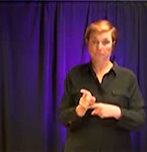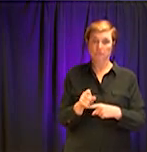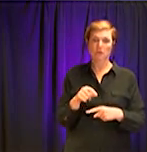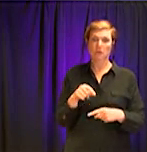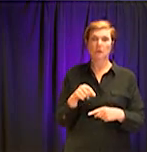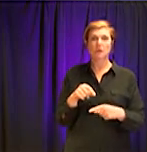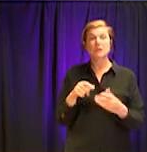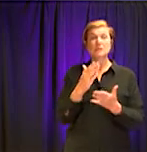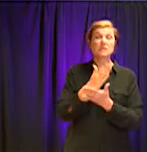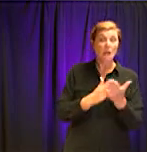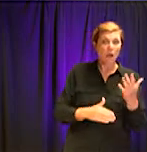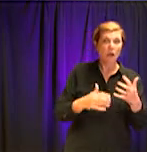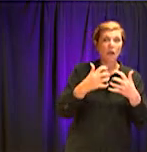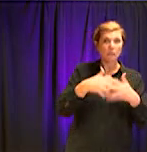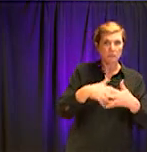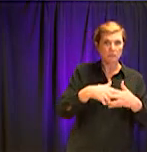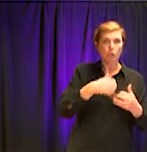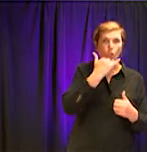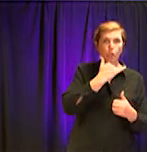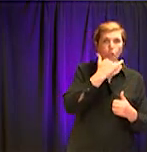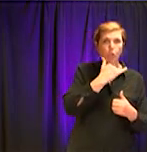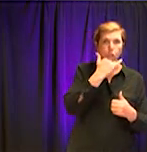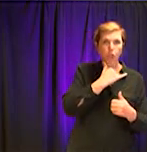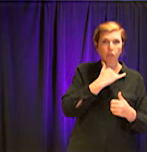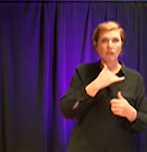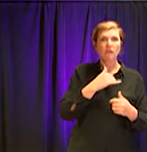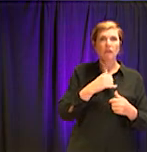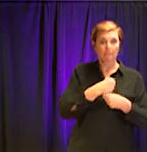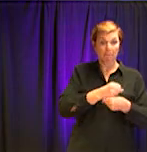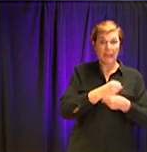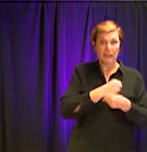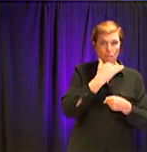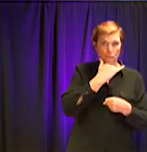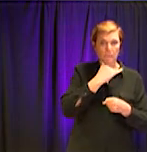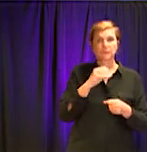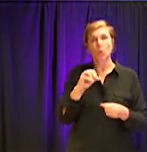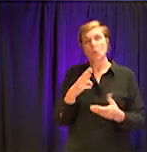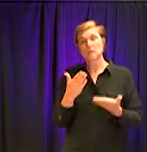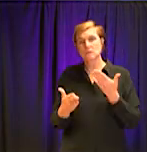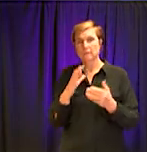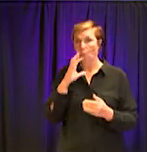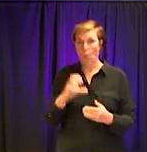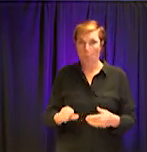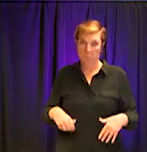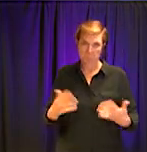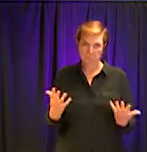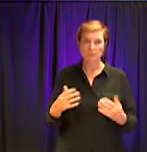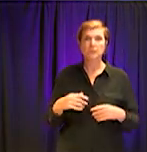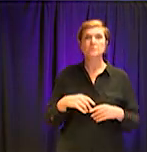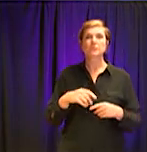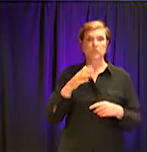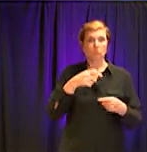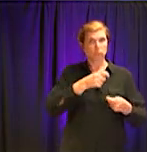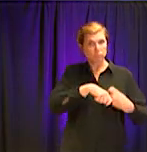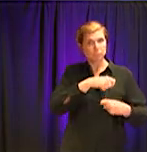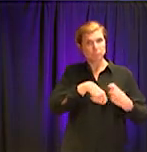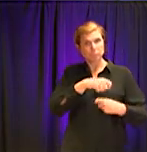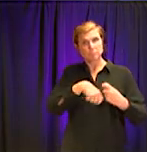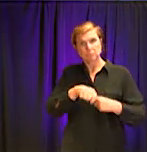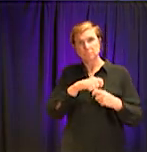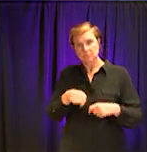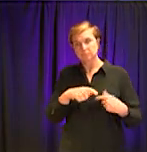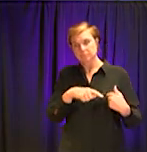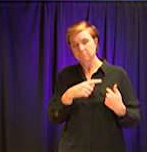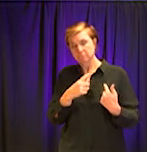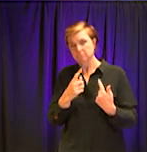defect or meters that are beyond their life cycle. The New Day project, my most recent numbers suggest that